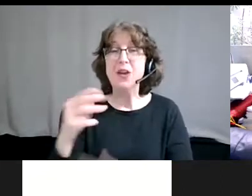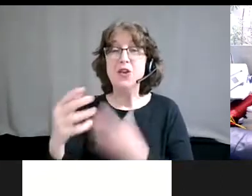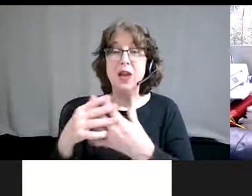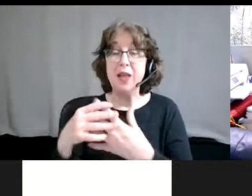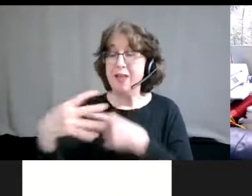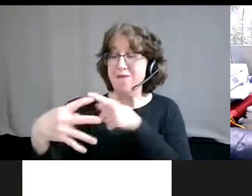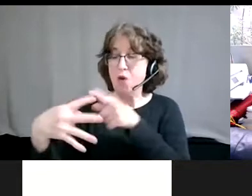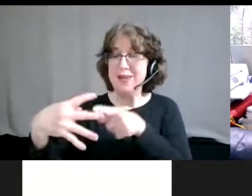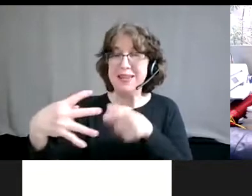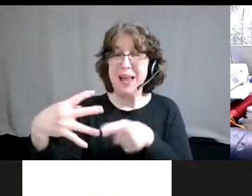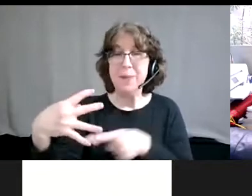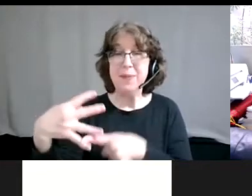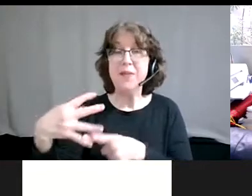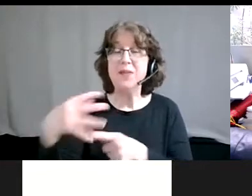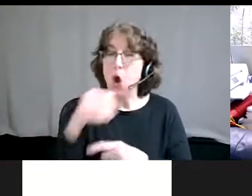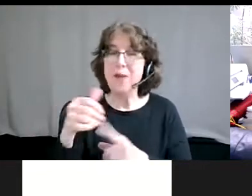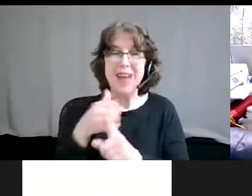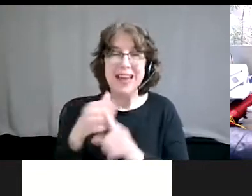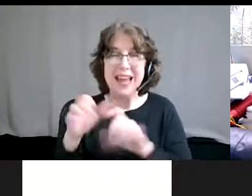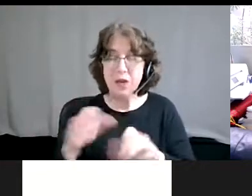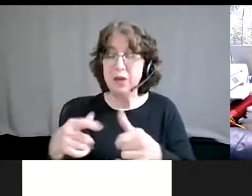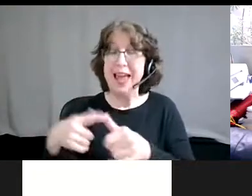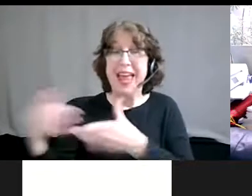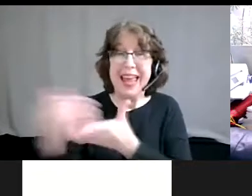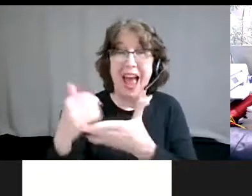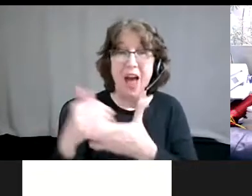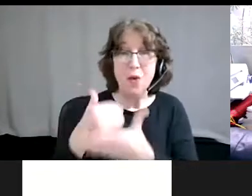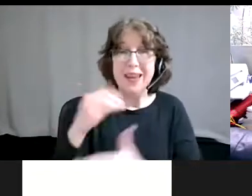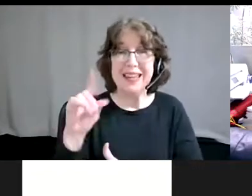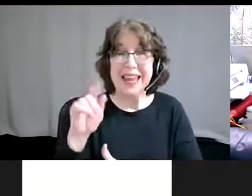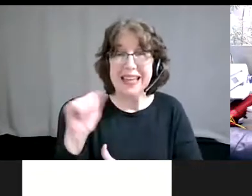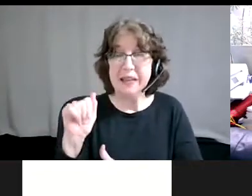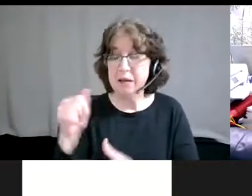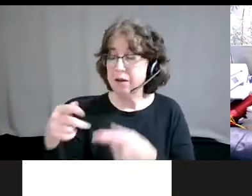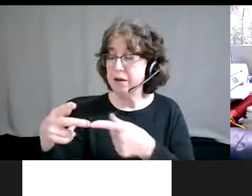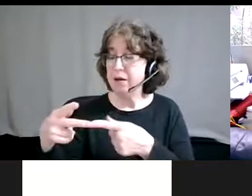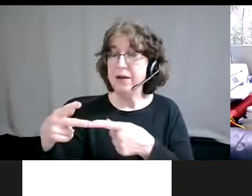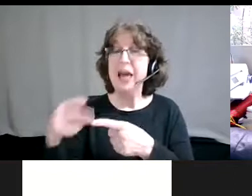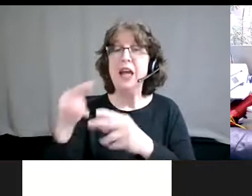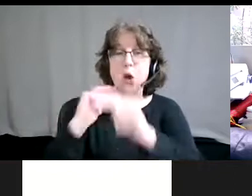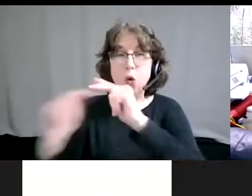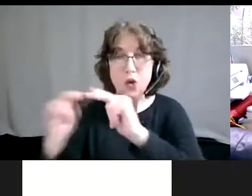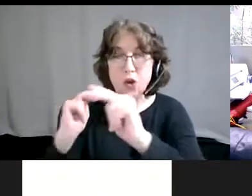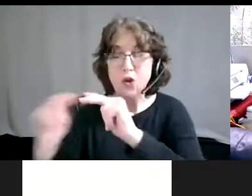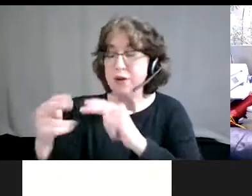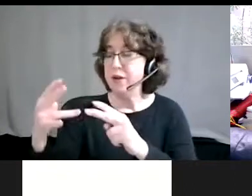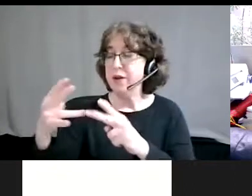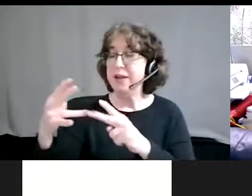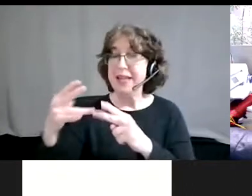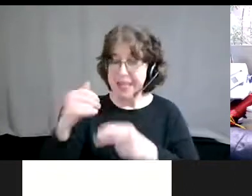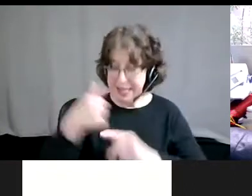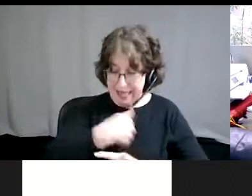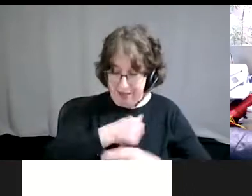action is essentially gathering data, negotiation, self-purification,